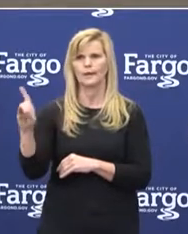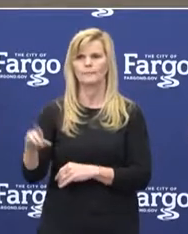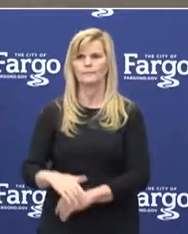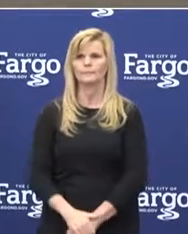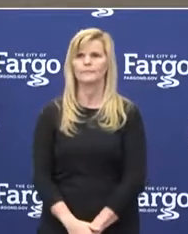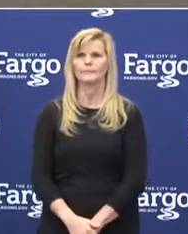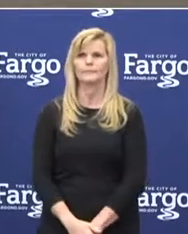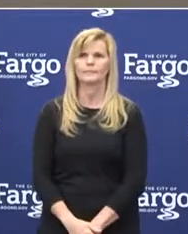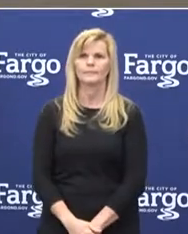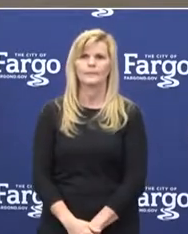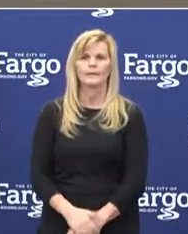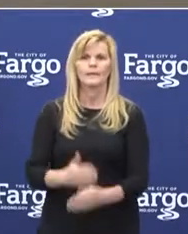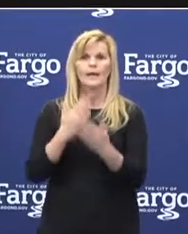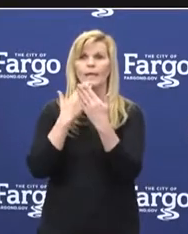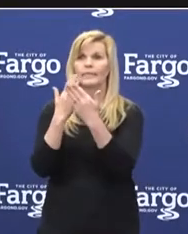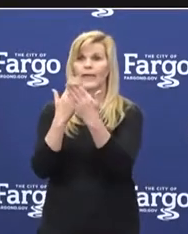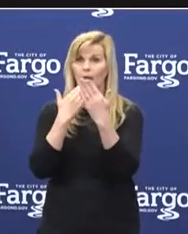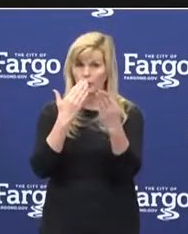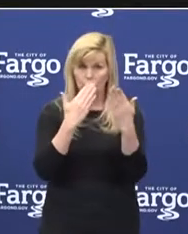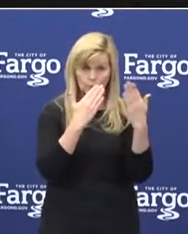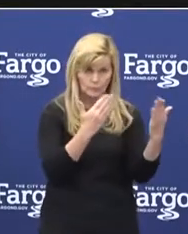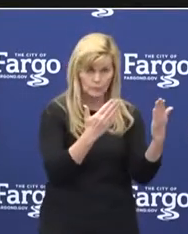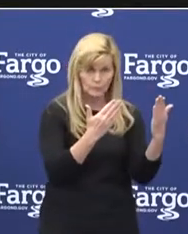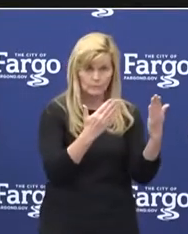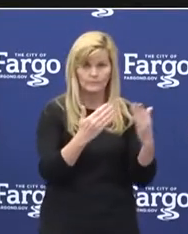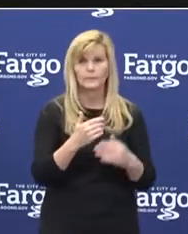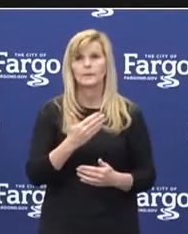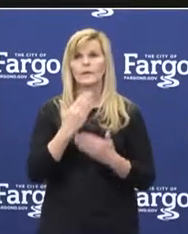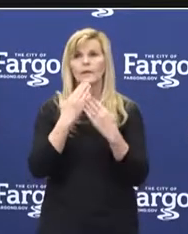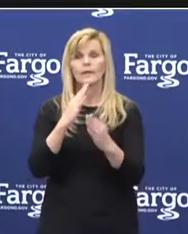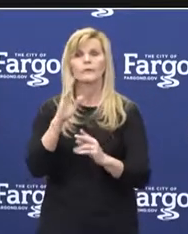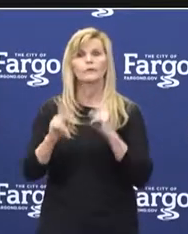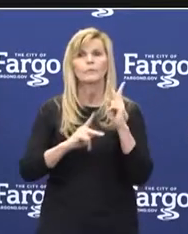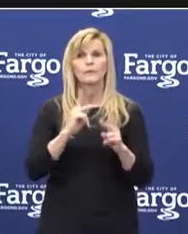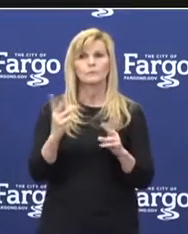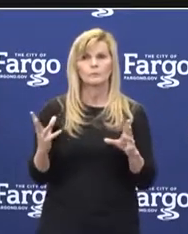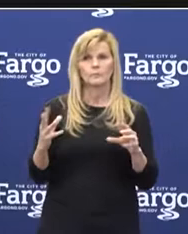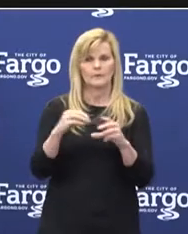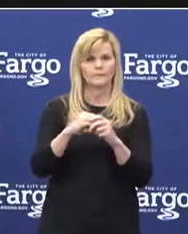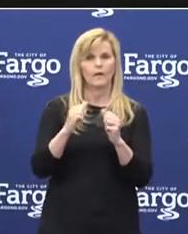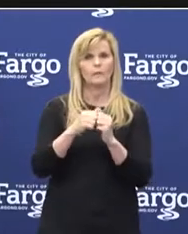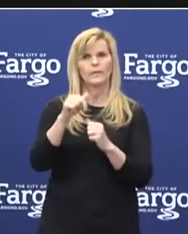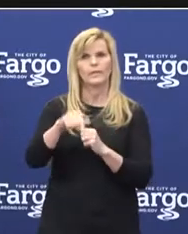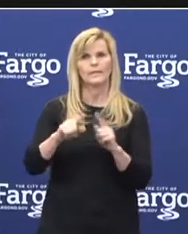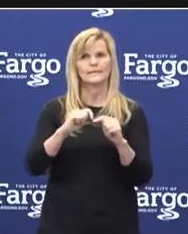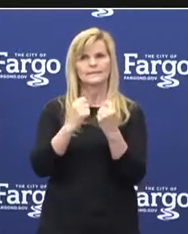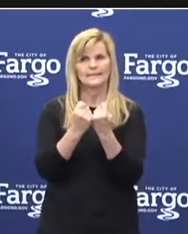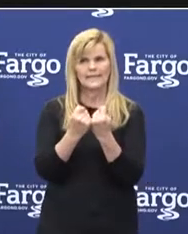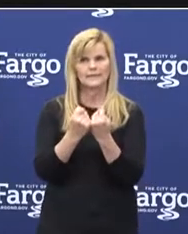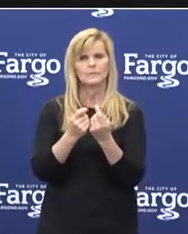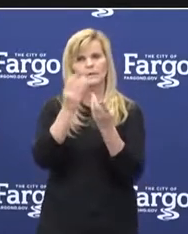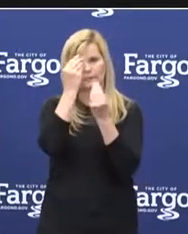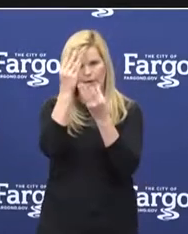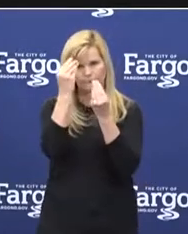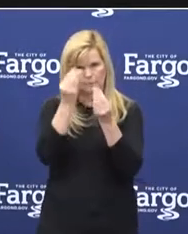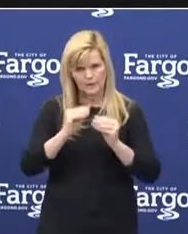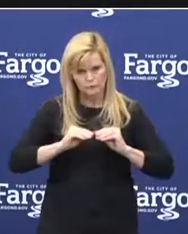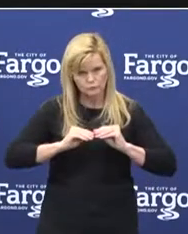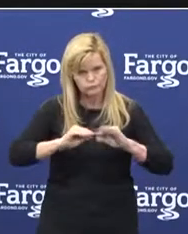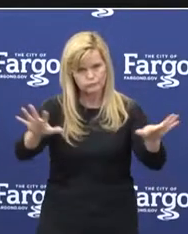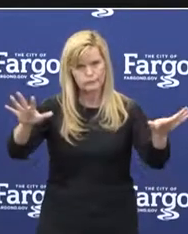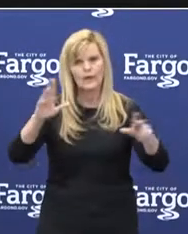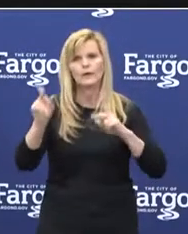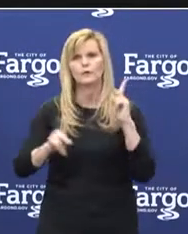Thank you, Mayor Mahoney. Also, thank you all for being a part of this team to get the information out to